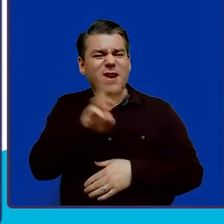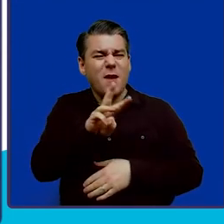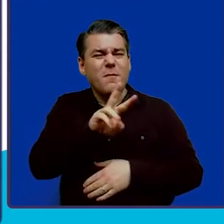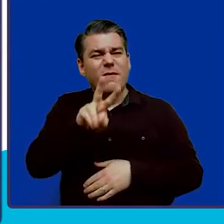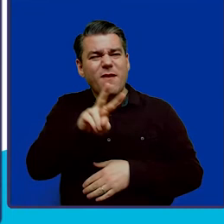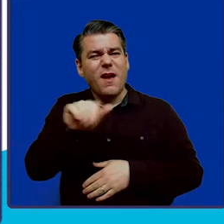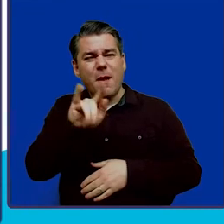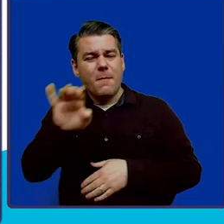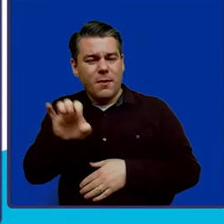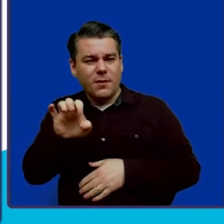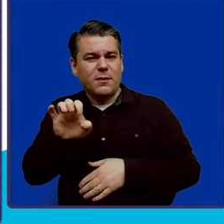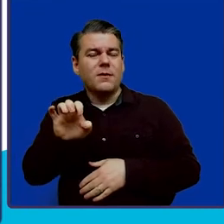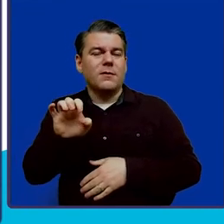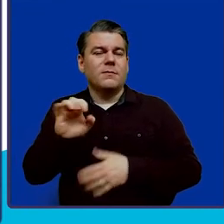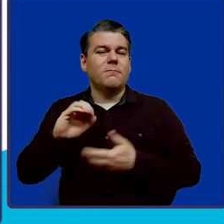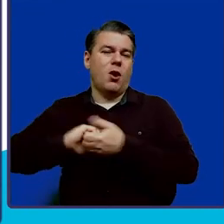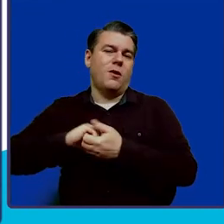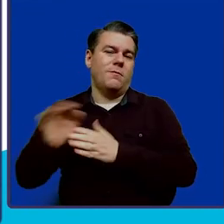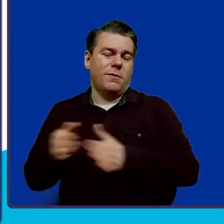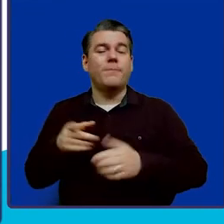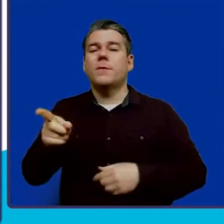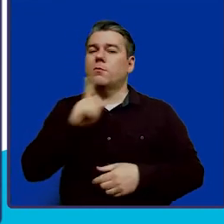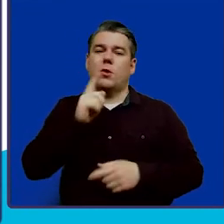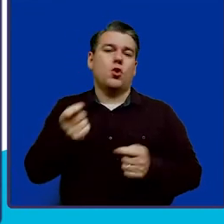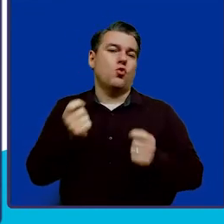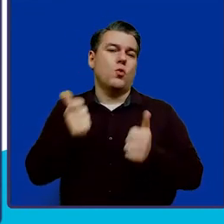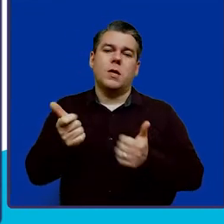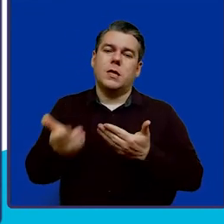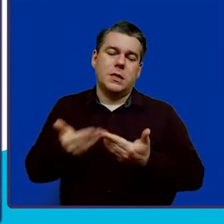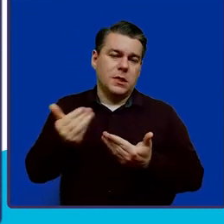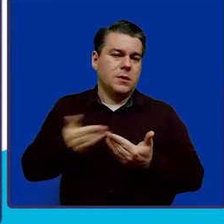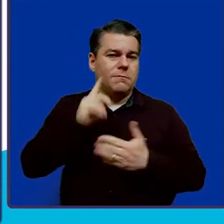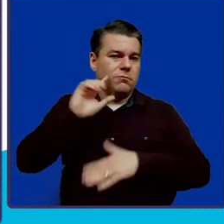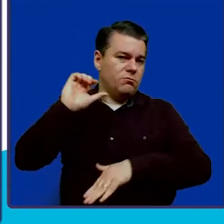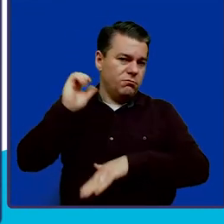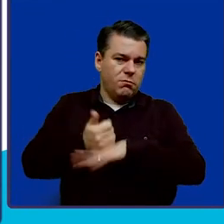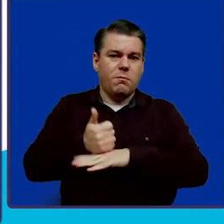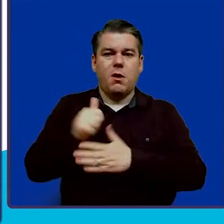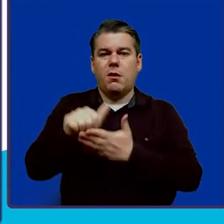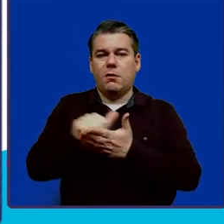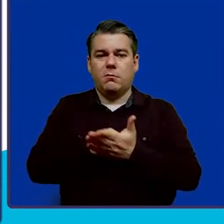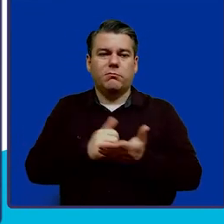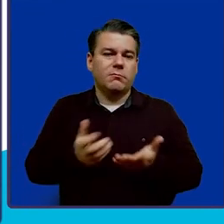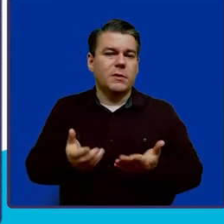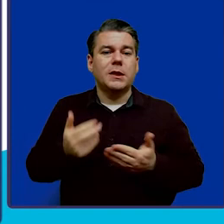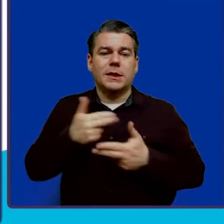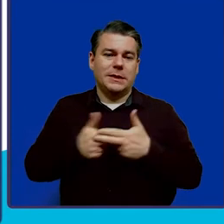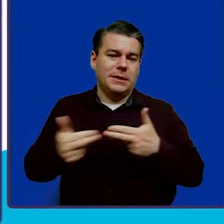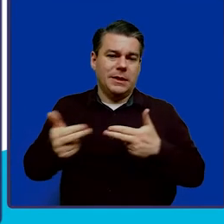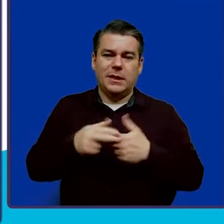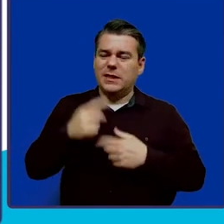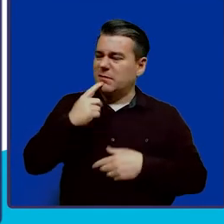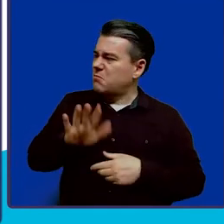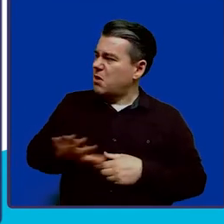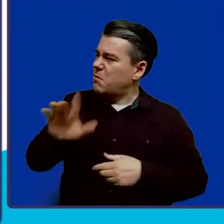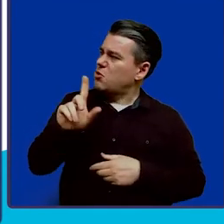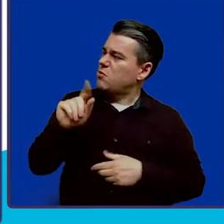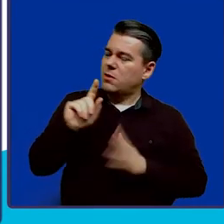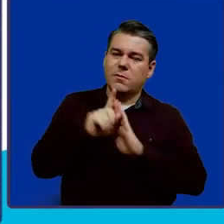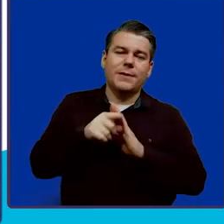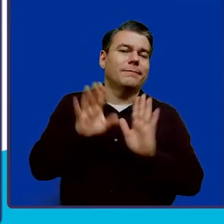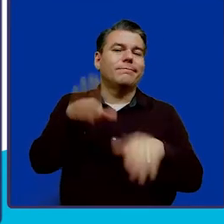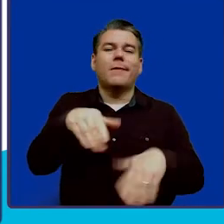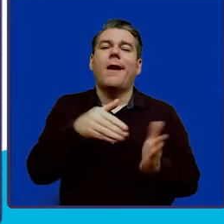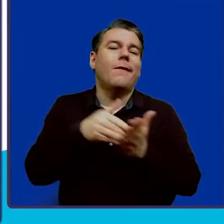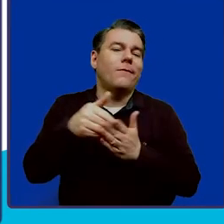plan. It's relatively quick and easy to establish an account. You know, the slide reads approximately 20 minutes, but most